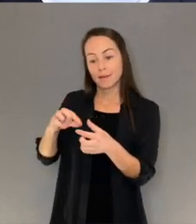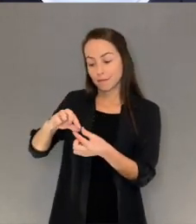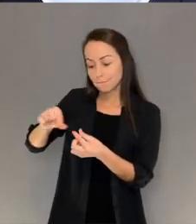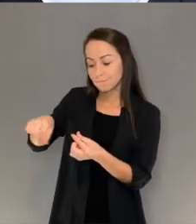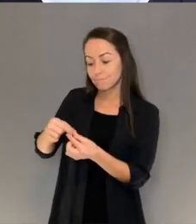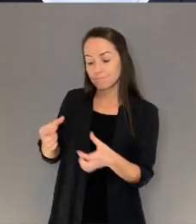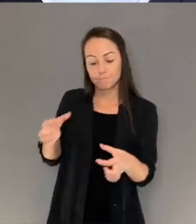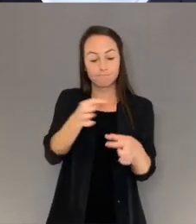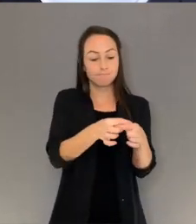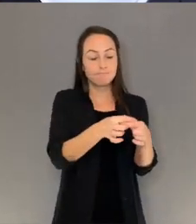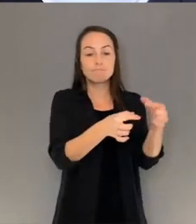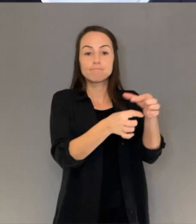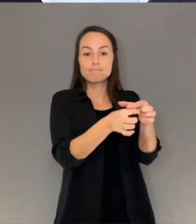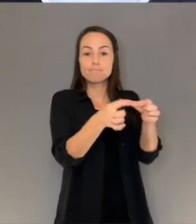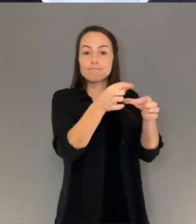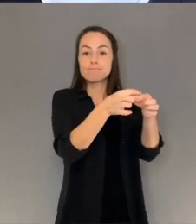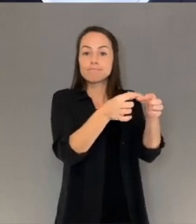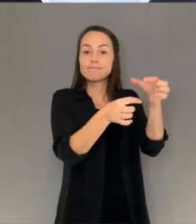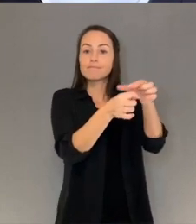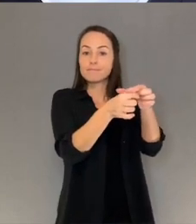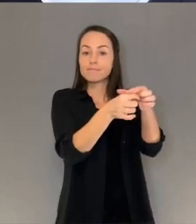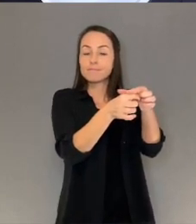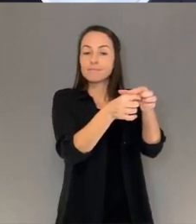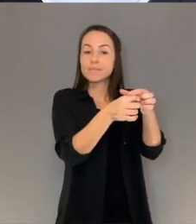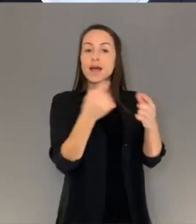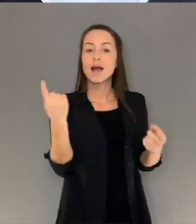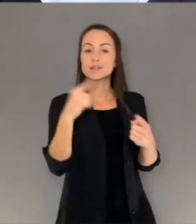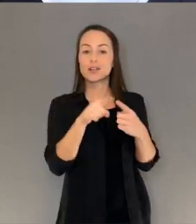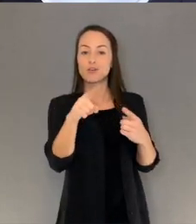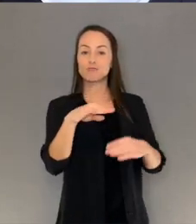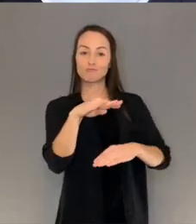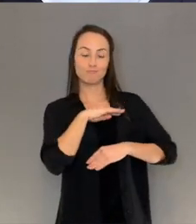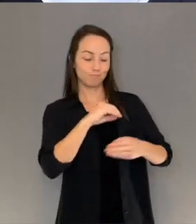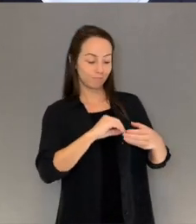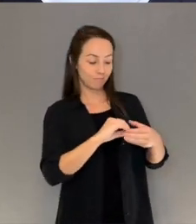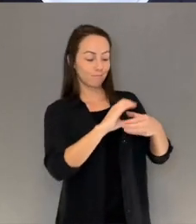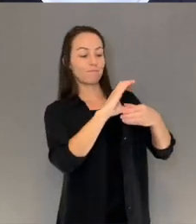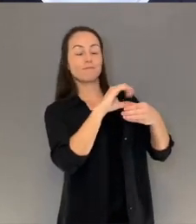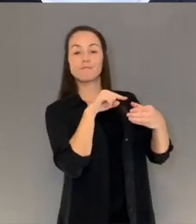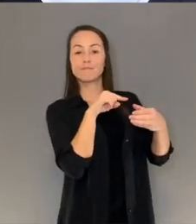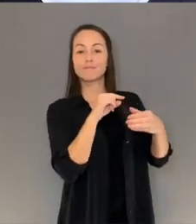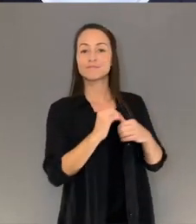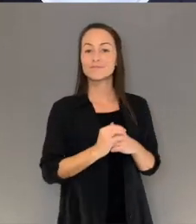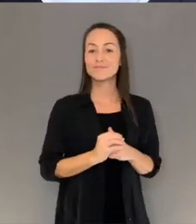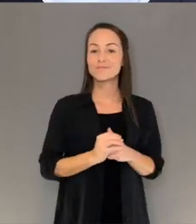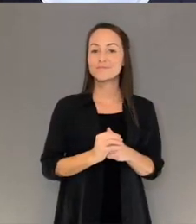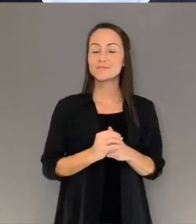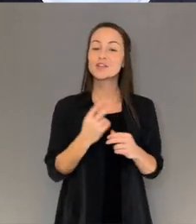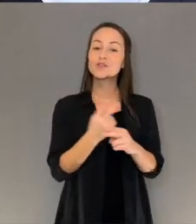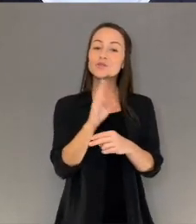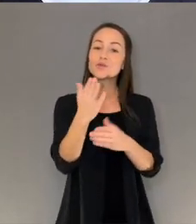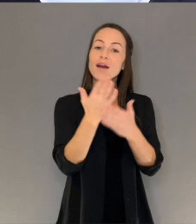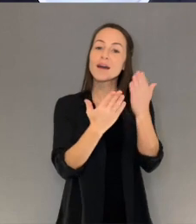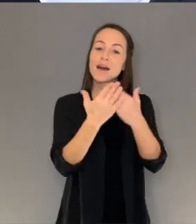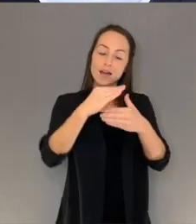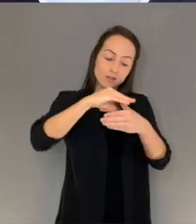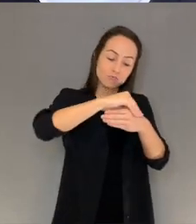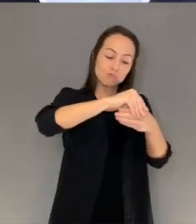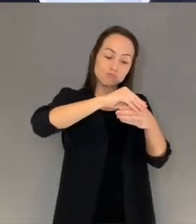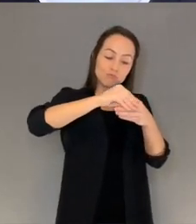reached the height you want Use your hands to smooth the coils together in the inside of the pot